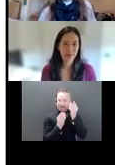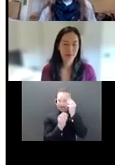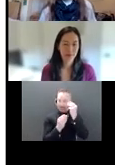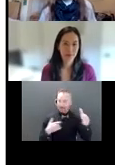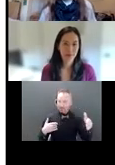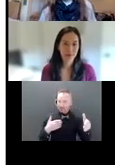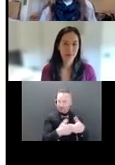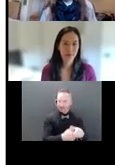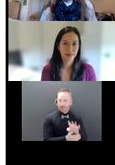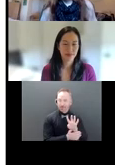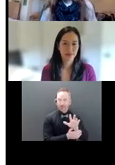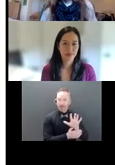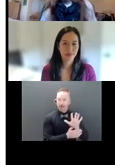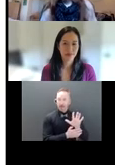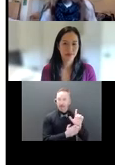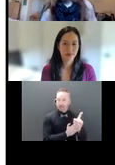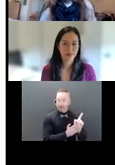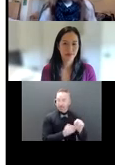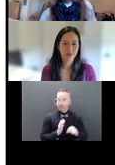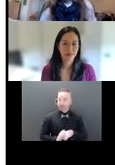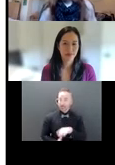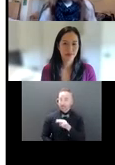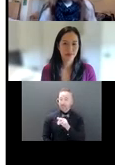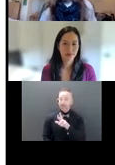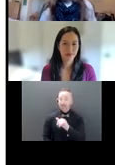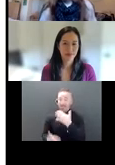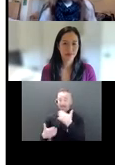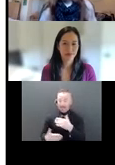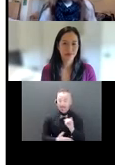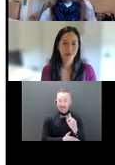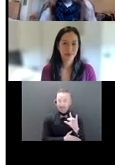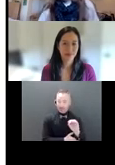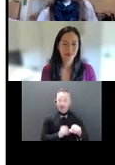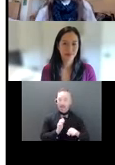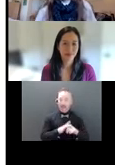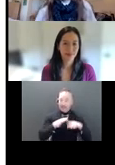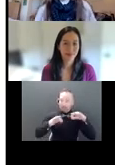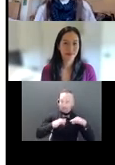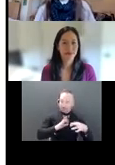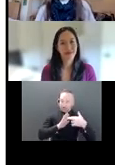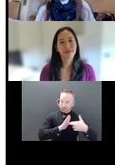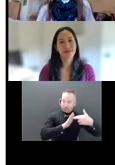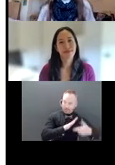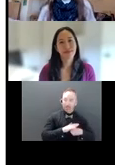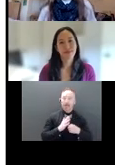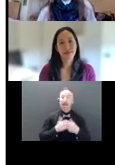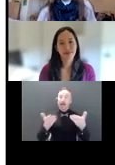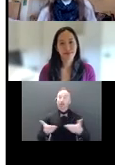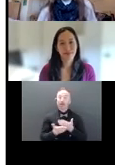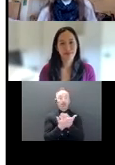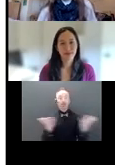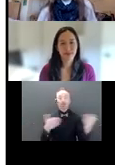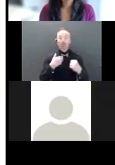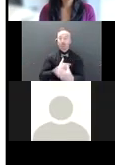Thank you, Mary, for the introduction and for doing the housekeeping, and I'm welcoming everyone to this great webinar today